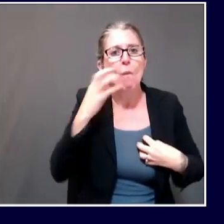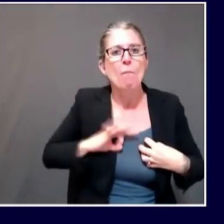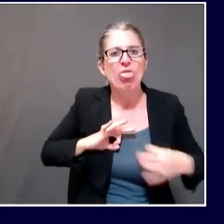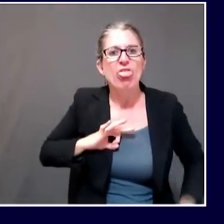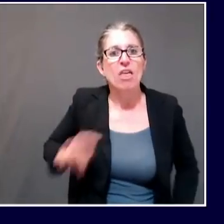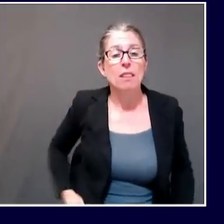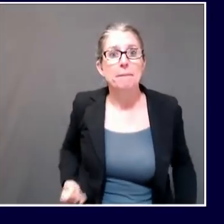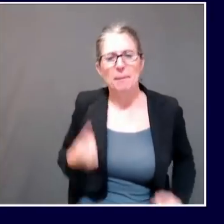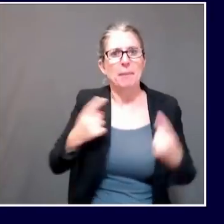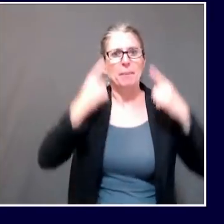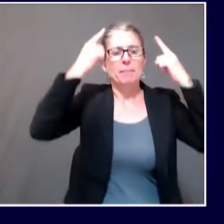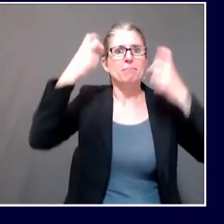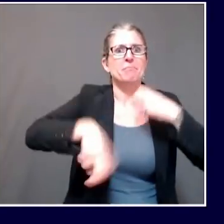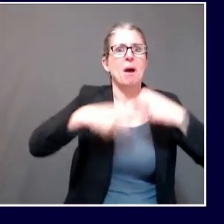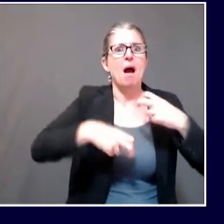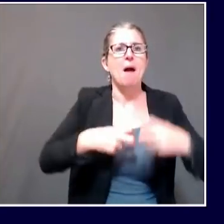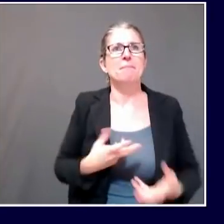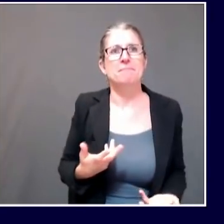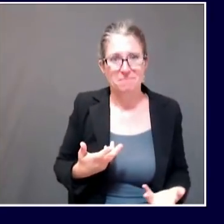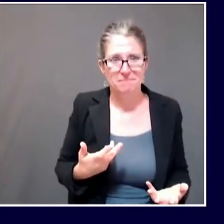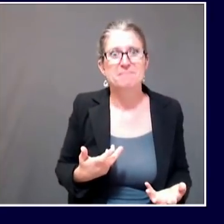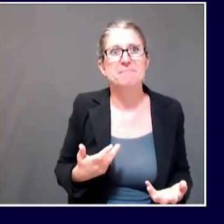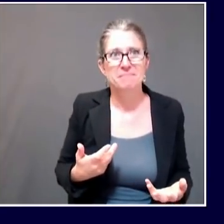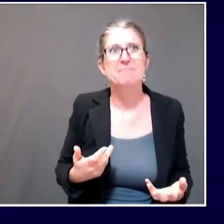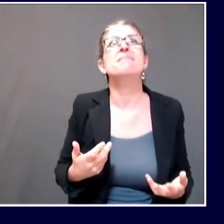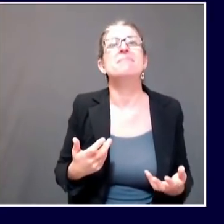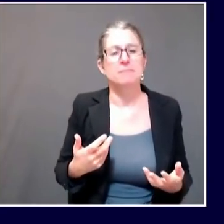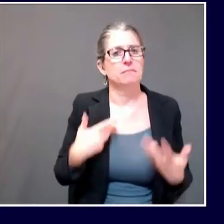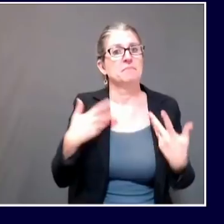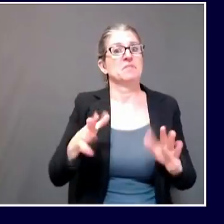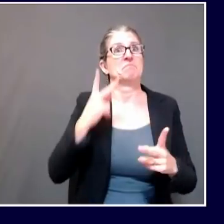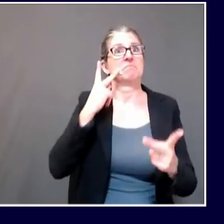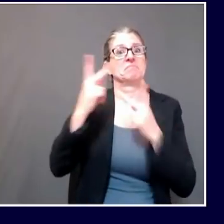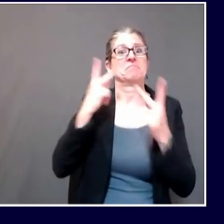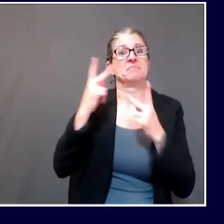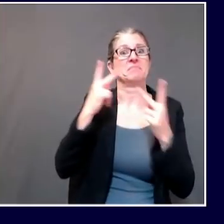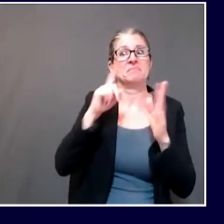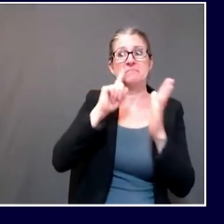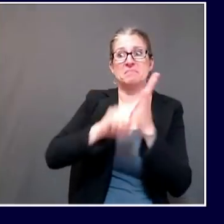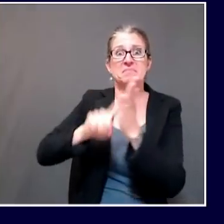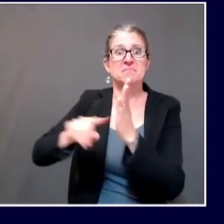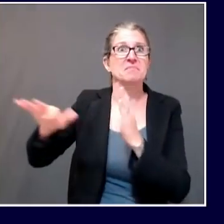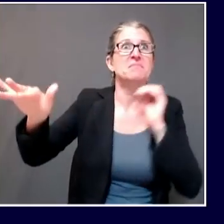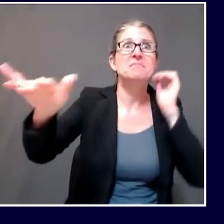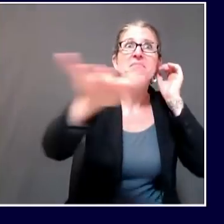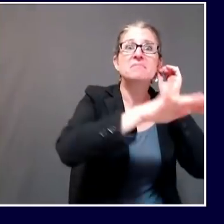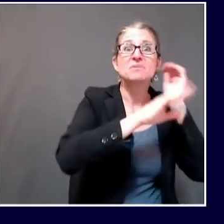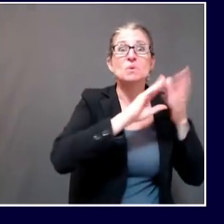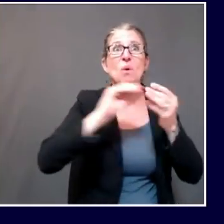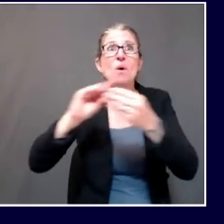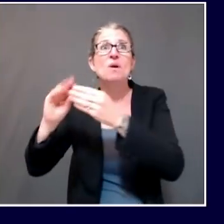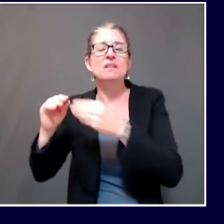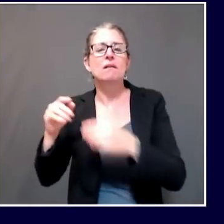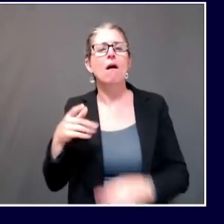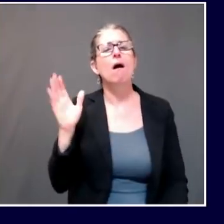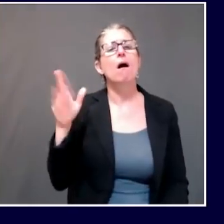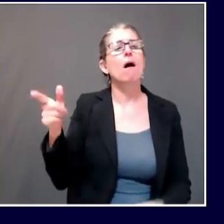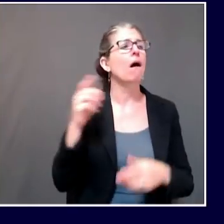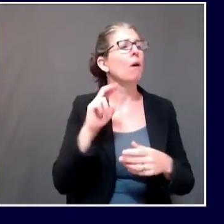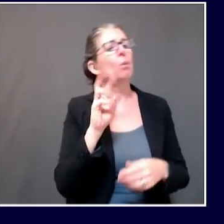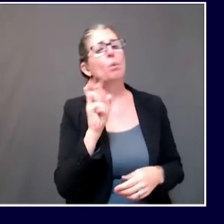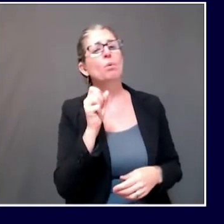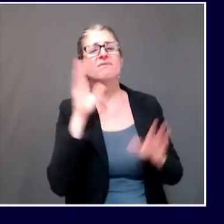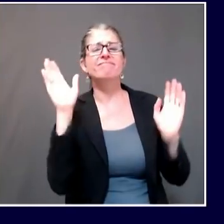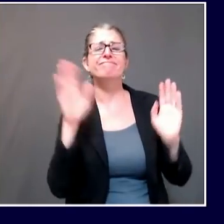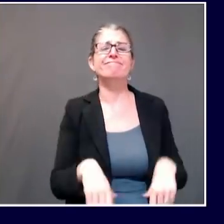reports and I've read analyses that suggested that COVID-19 may not be as bad as we think. But really what it means is